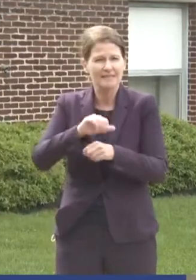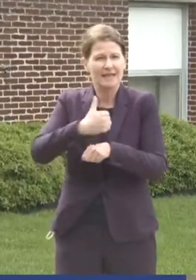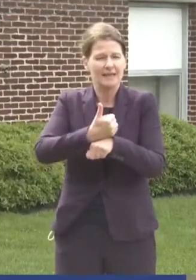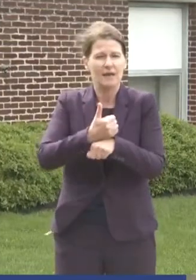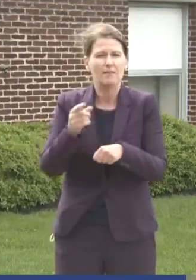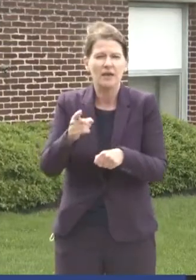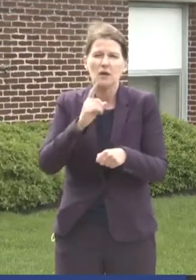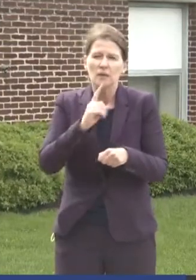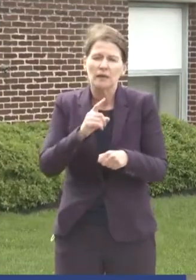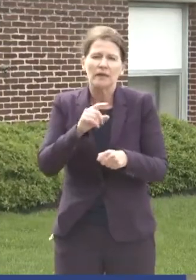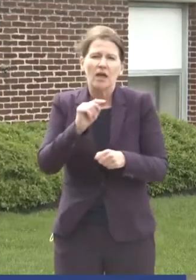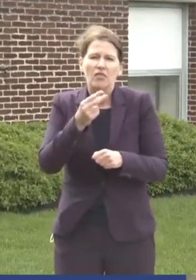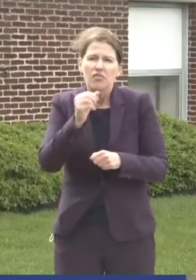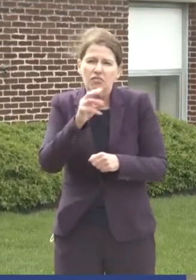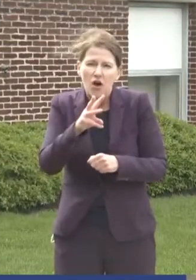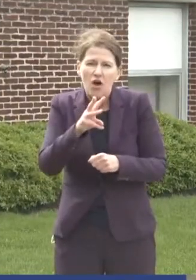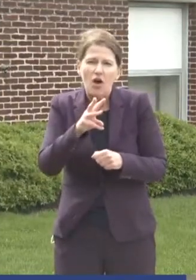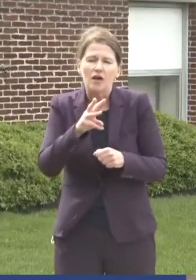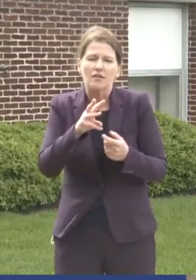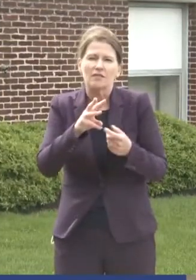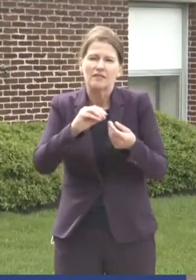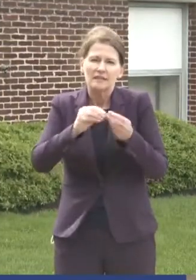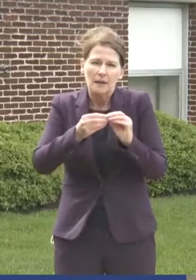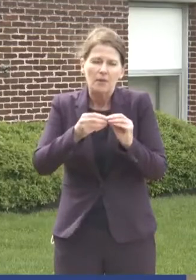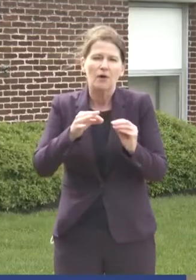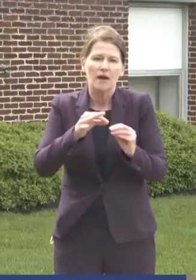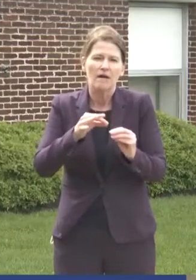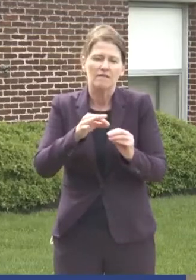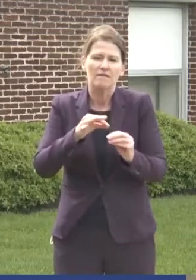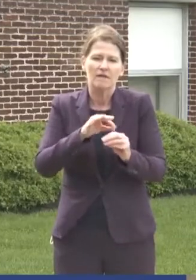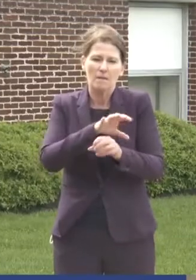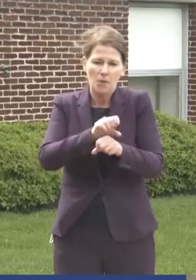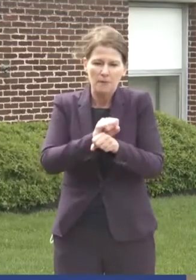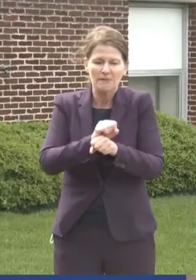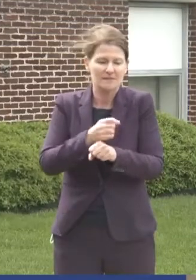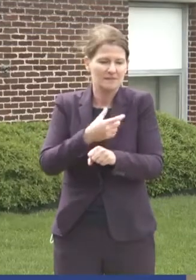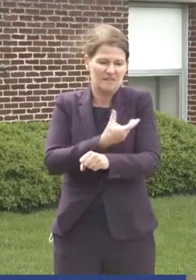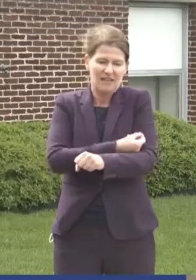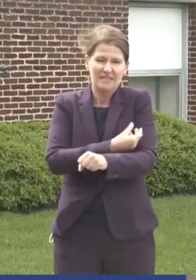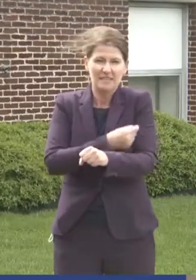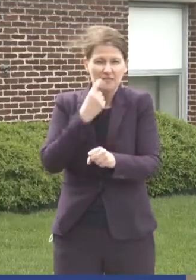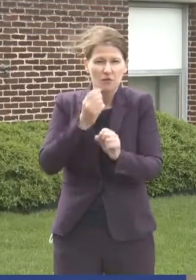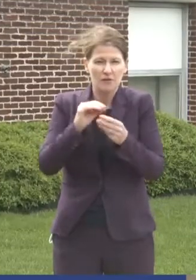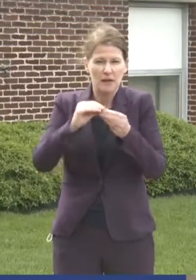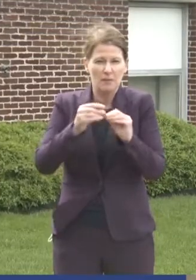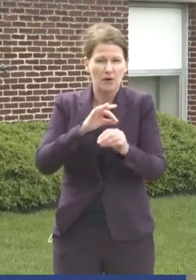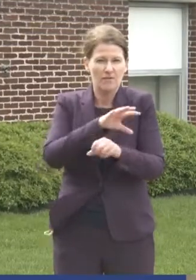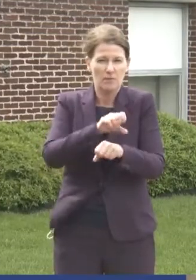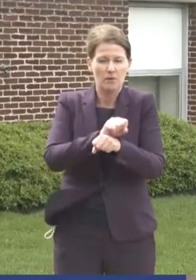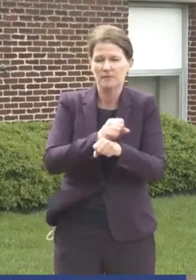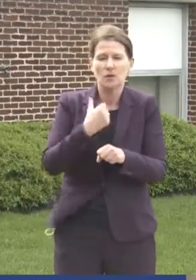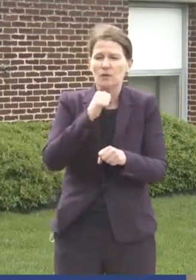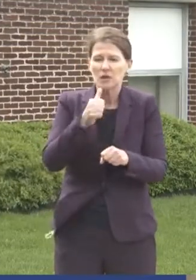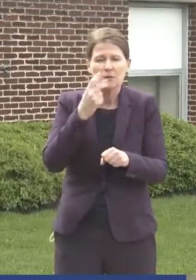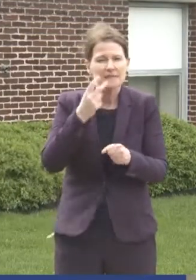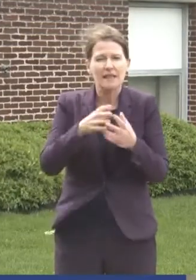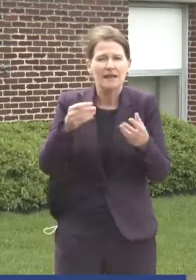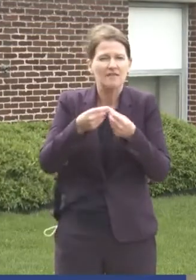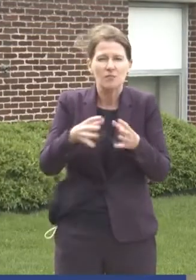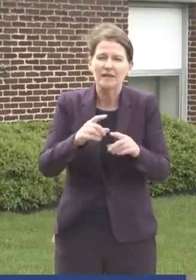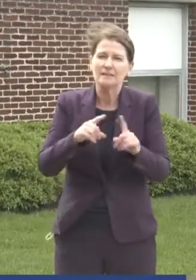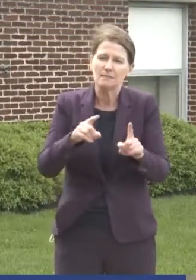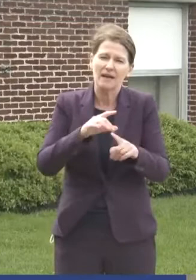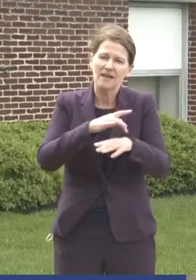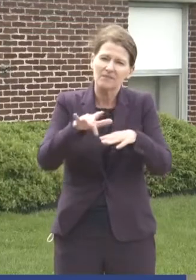thawing out proportionate to what their appointments are. And so we're not seeing an uptick in waste. The appointment availability does give us